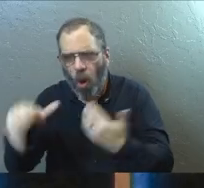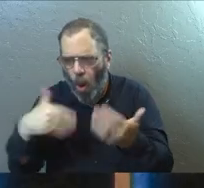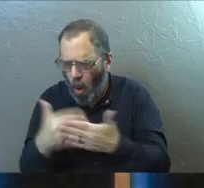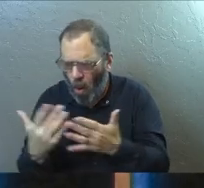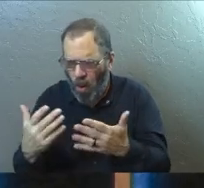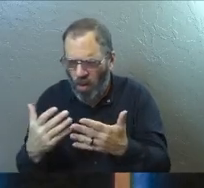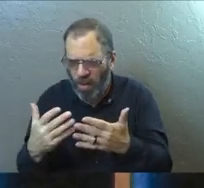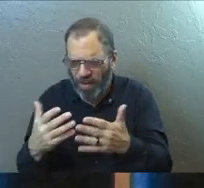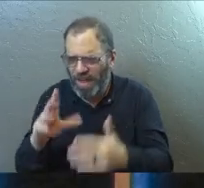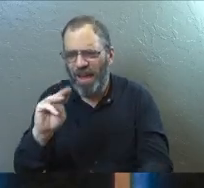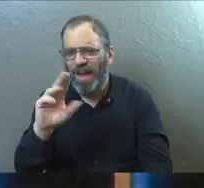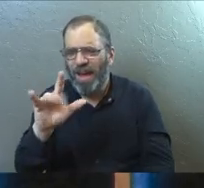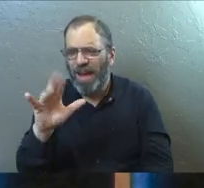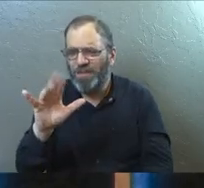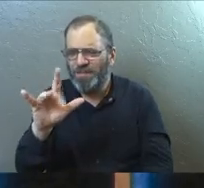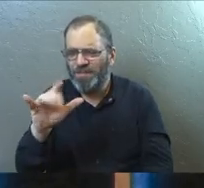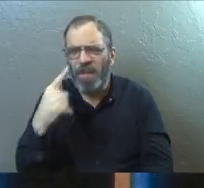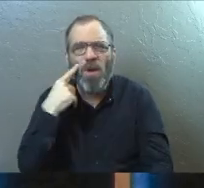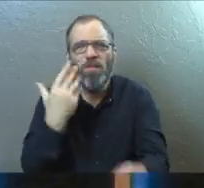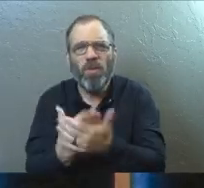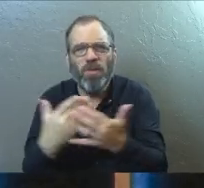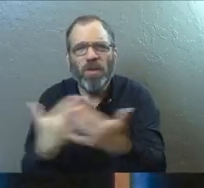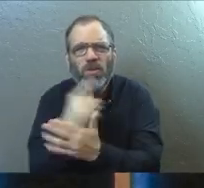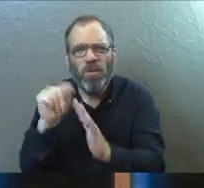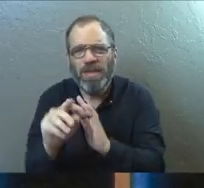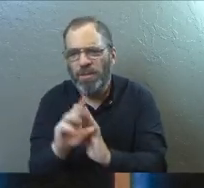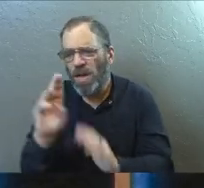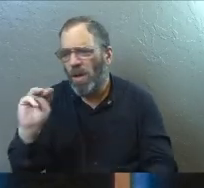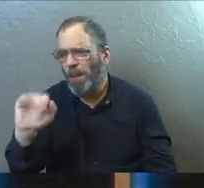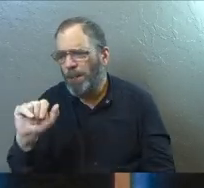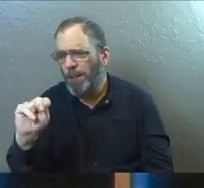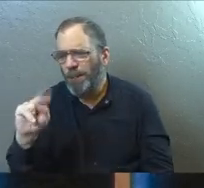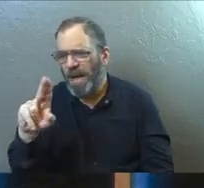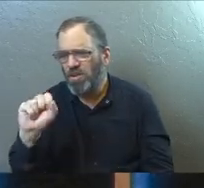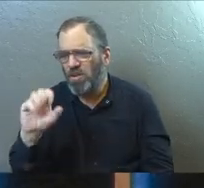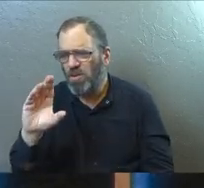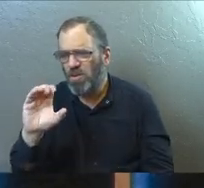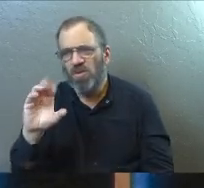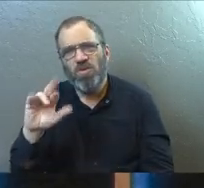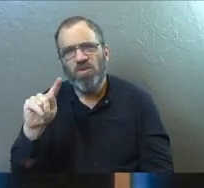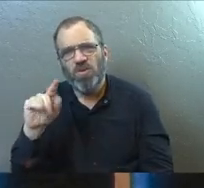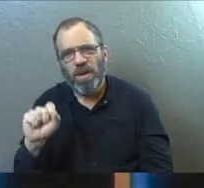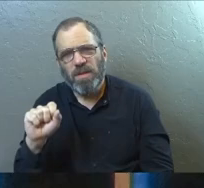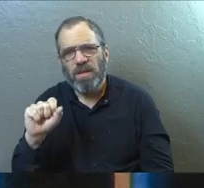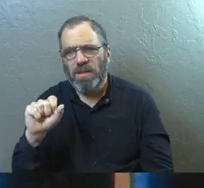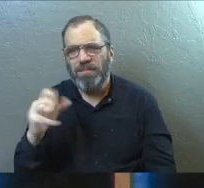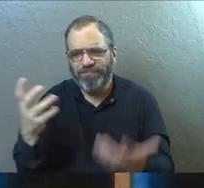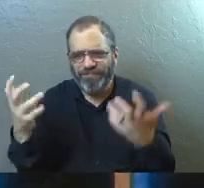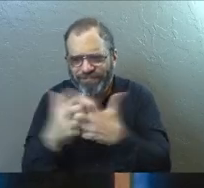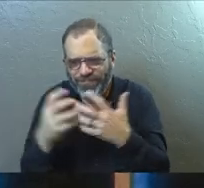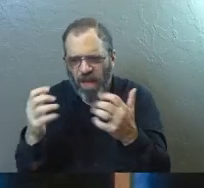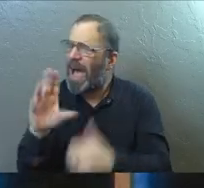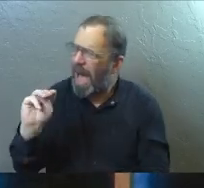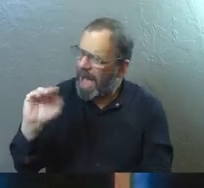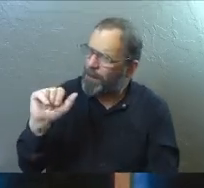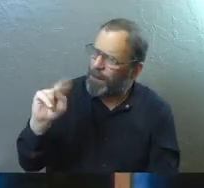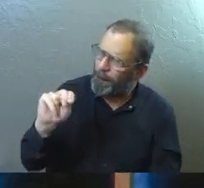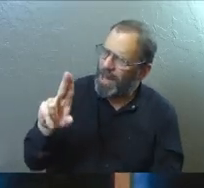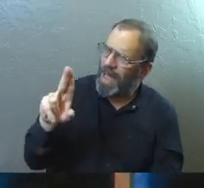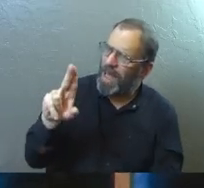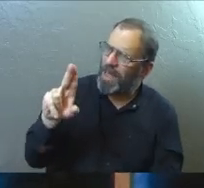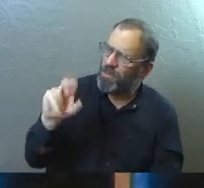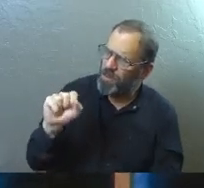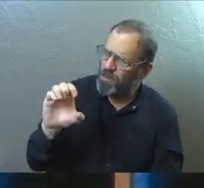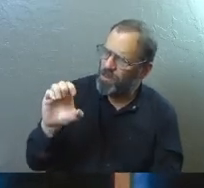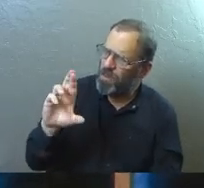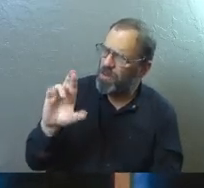could look at the manuscript evidence and what we have in museums today and how those things allow us to trust that what we have